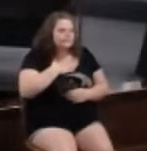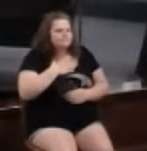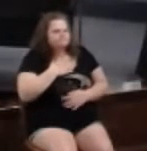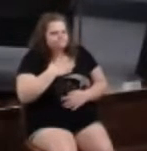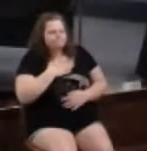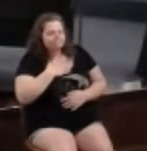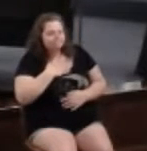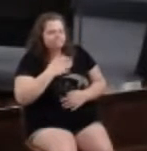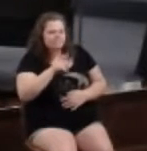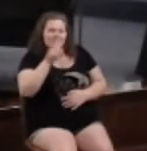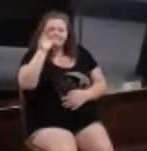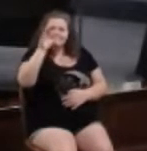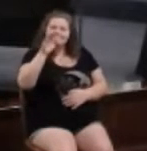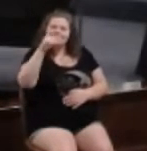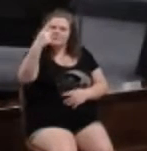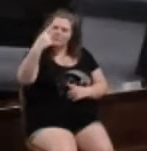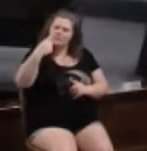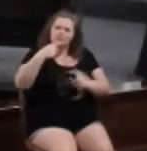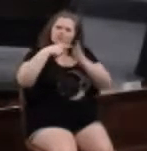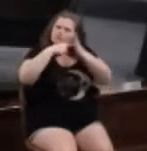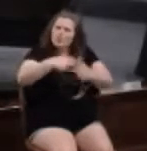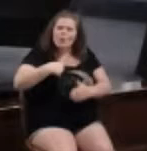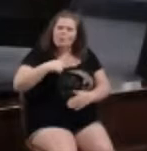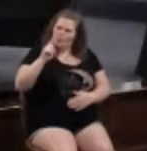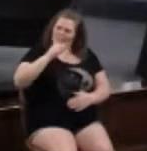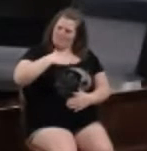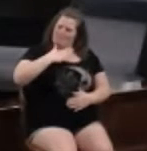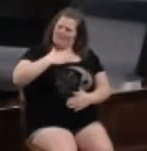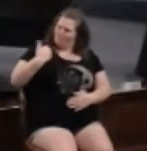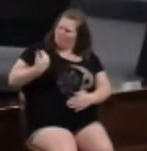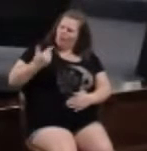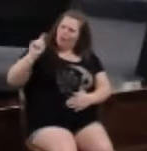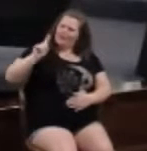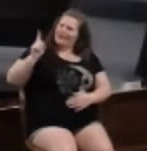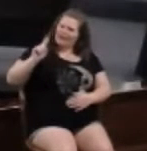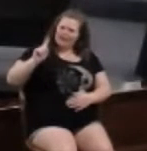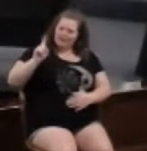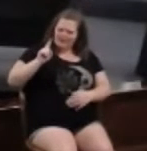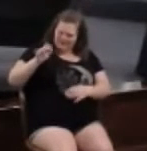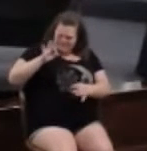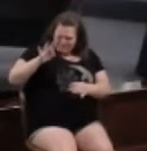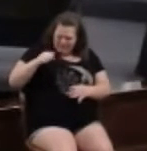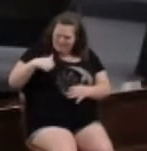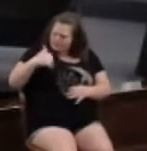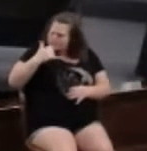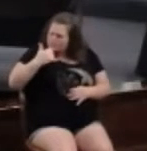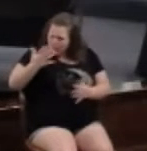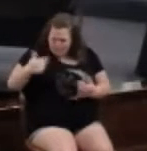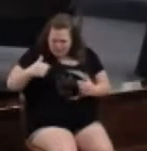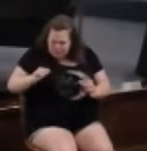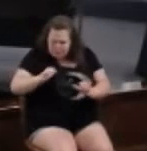You're asking God, God, point out to me where, where, where is it? My fault. Lord, what am I doing wrong?